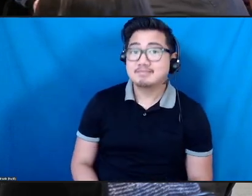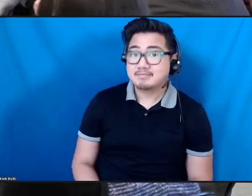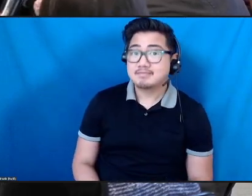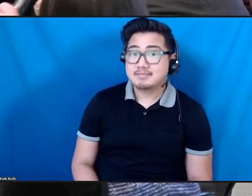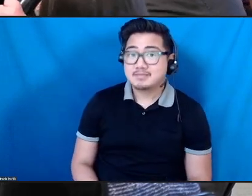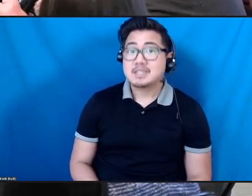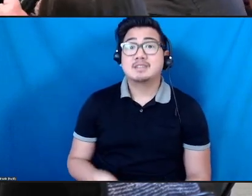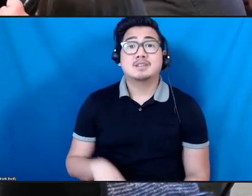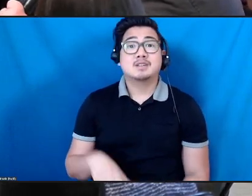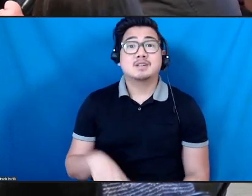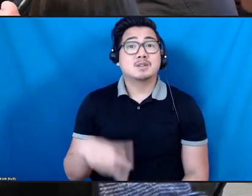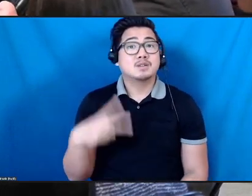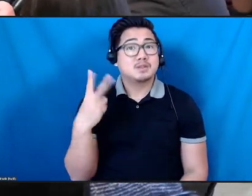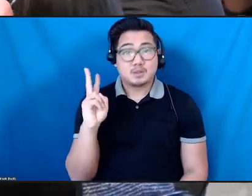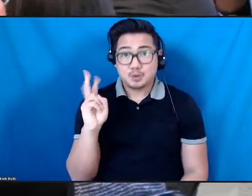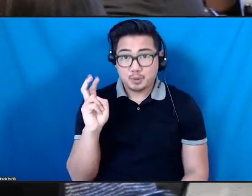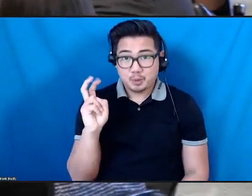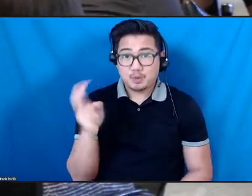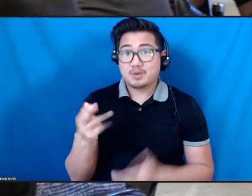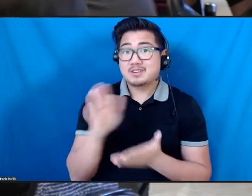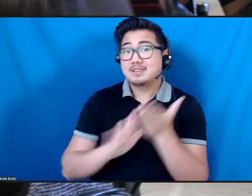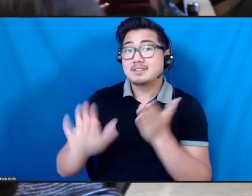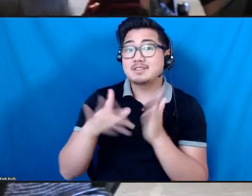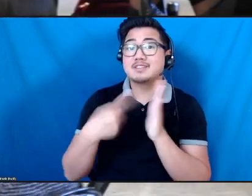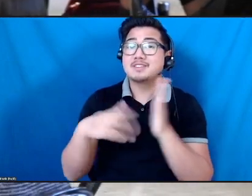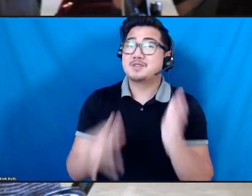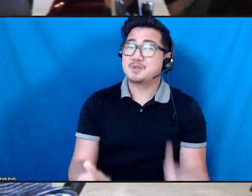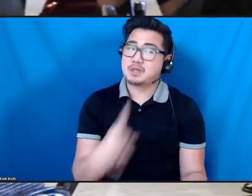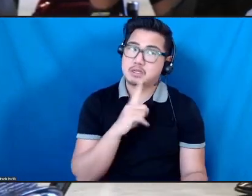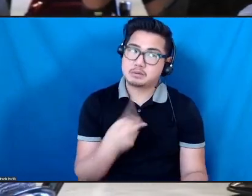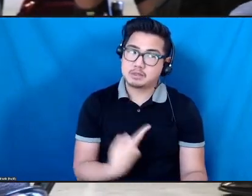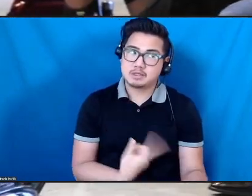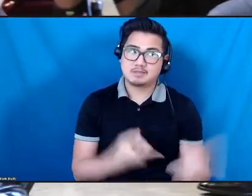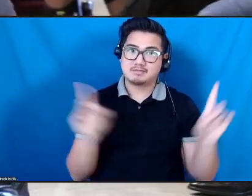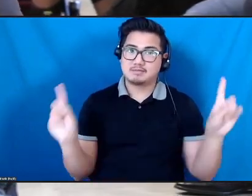representatives at the room now. We're actually the same person, so it doesn't matter who you said that.